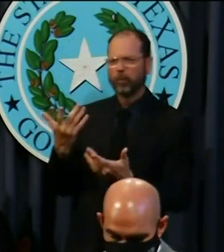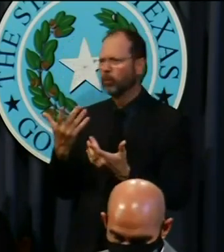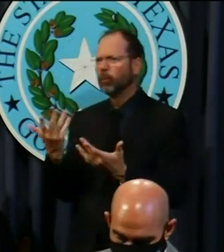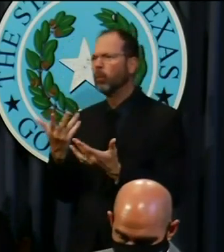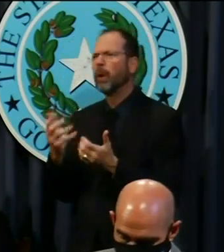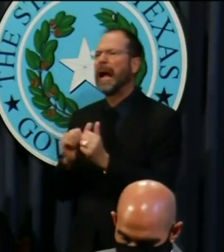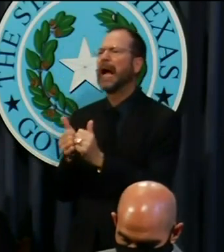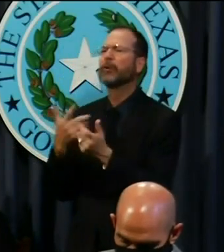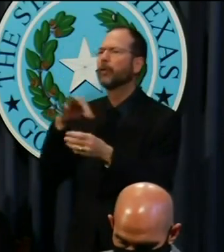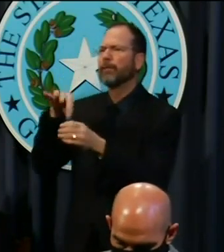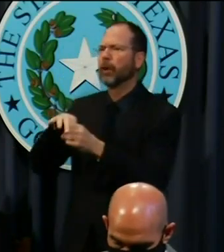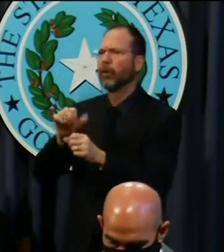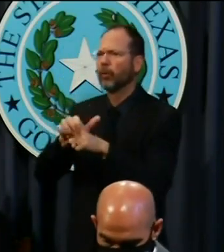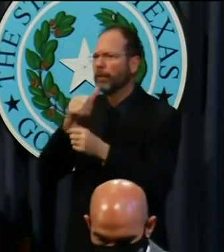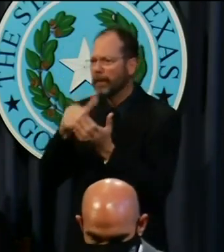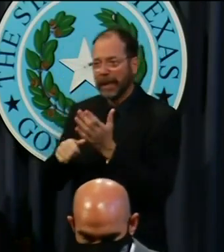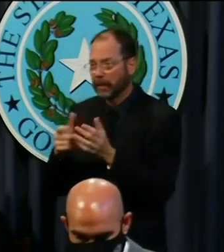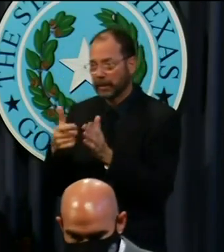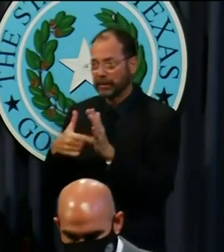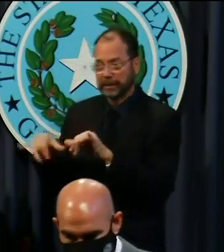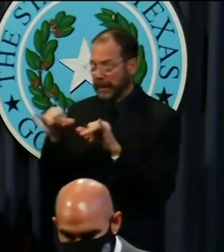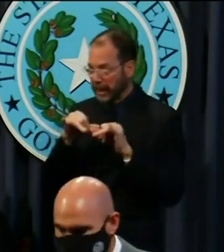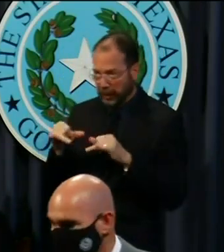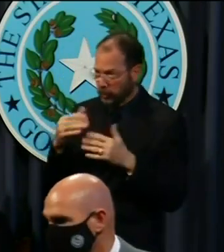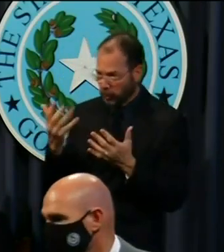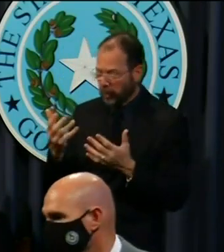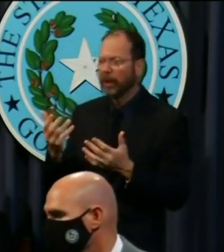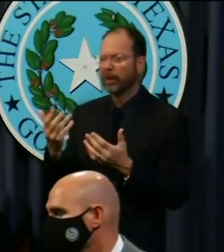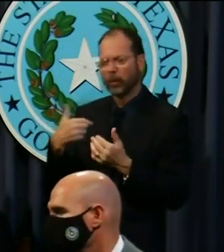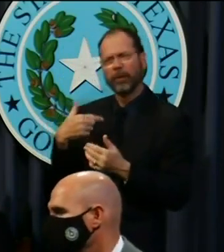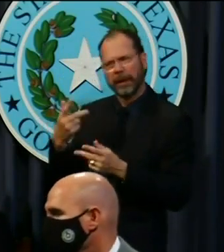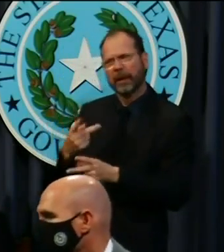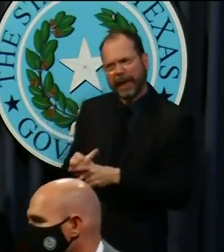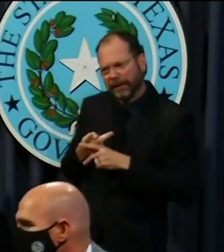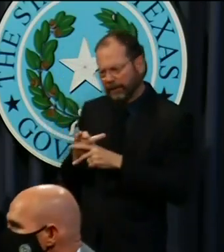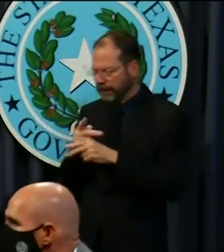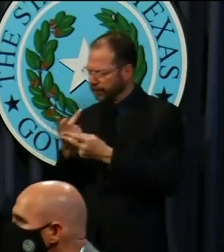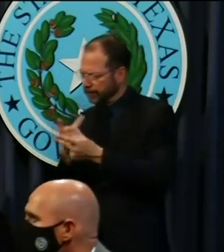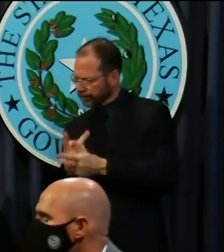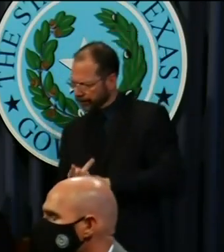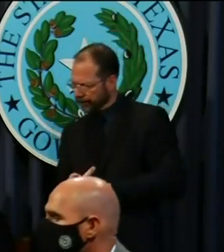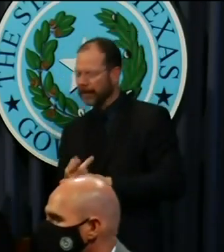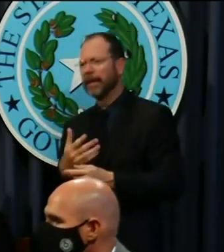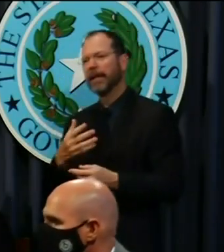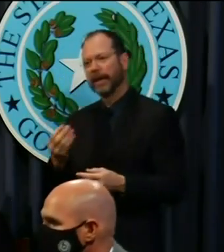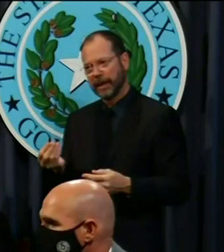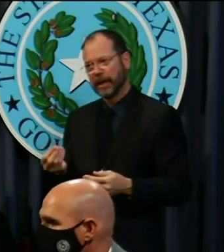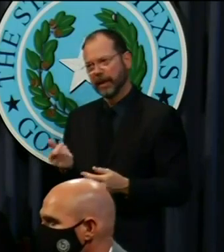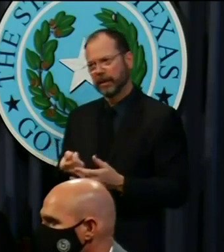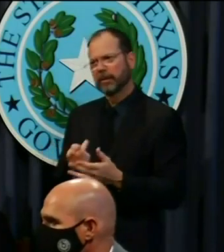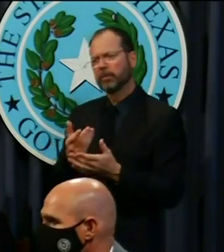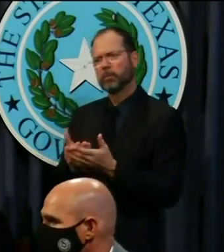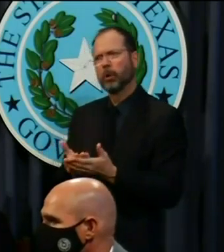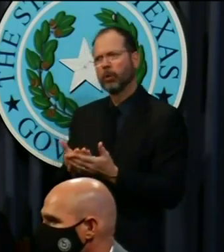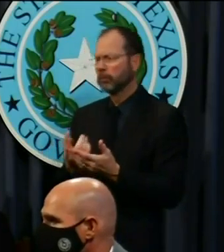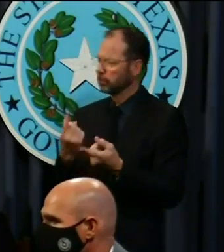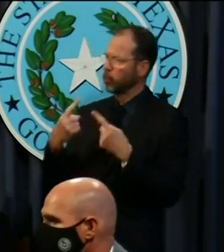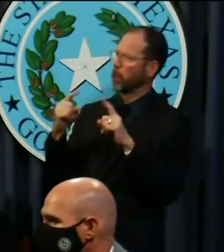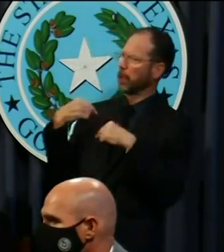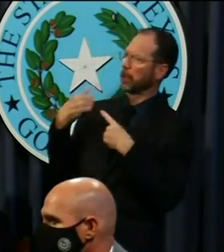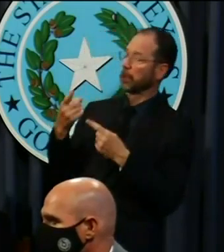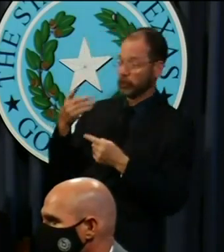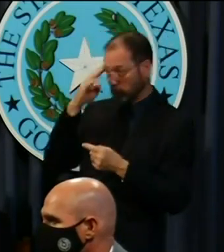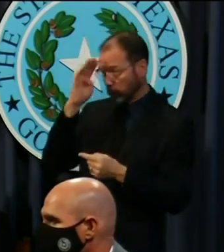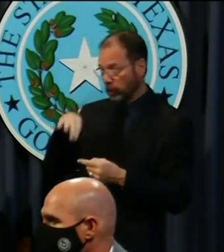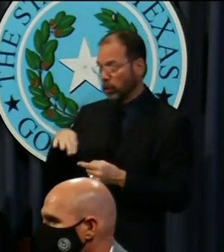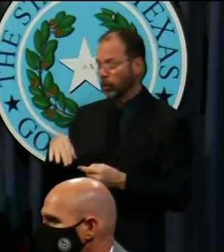standards should be. And those voting standards are thoughtfully arrived at and have proven to be effective. As you